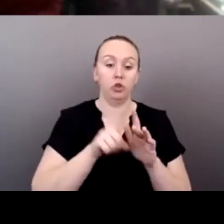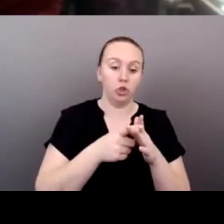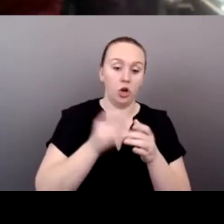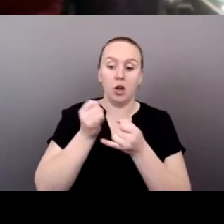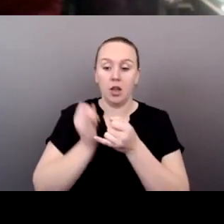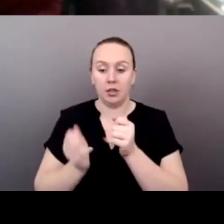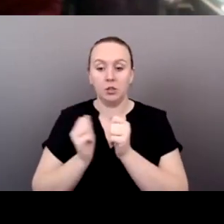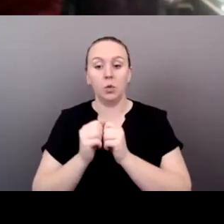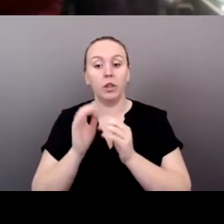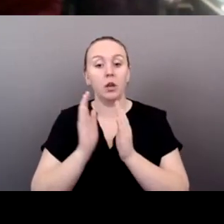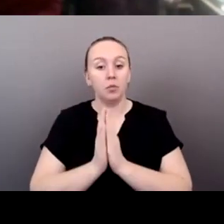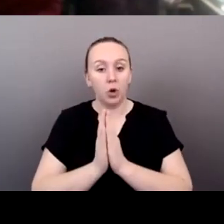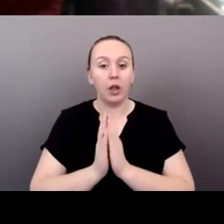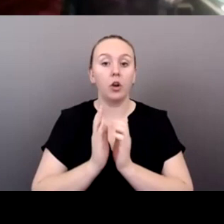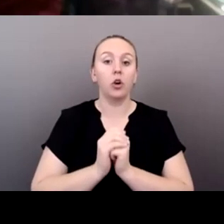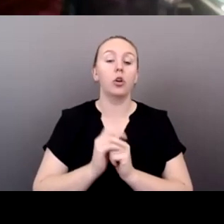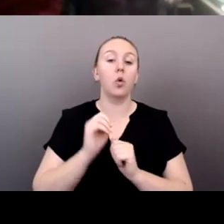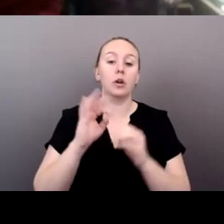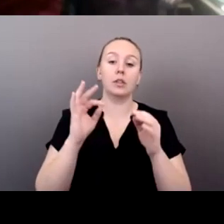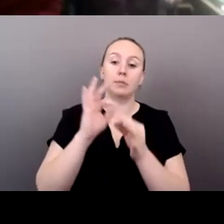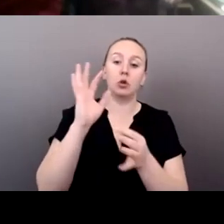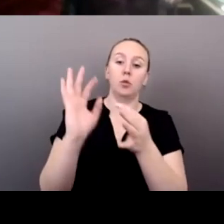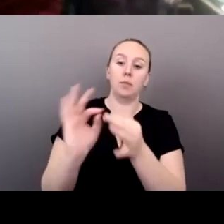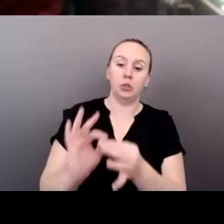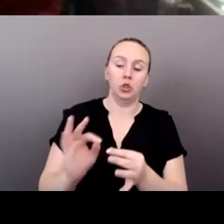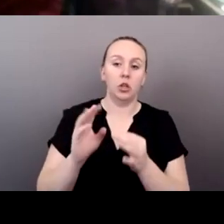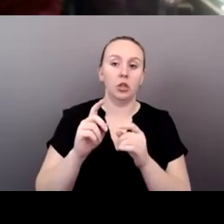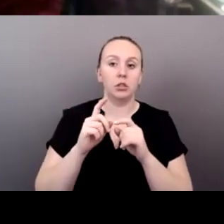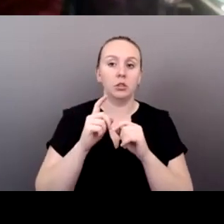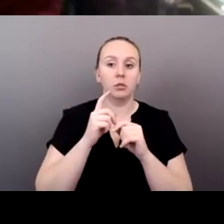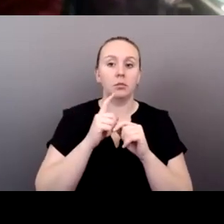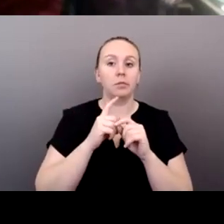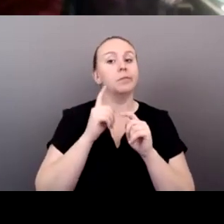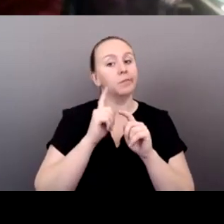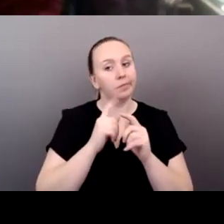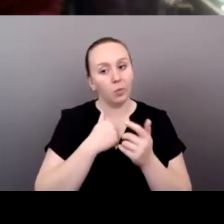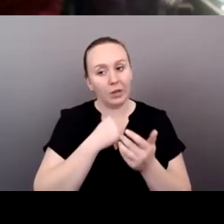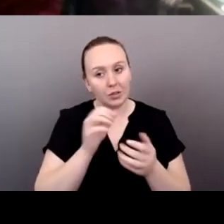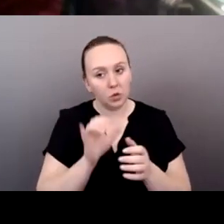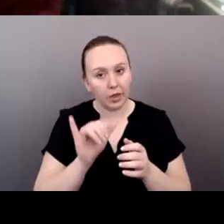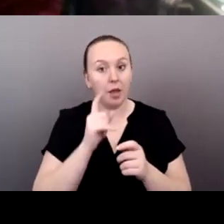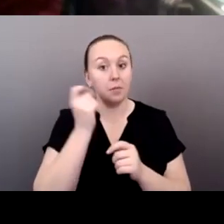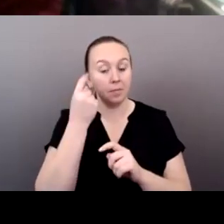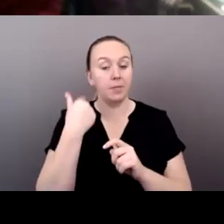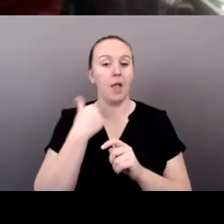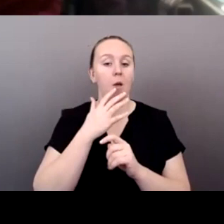spiritual remarks of some sort, but we didn't do that either. Uh, however, I will, um, change that up for today.